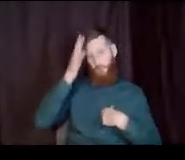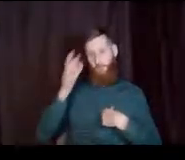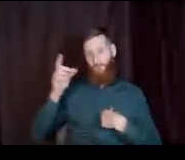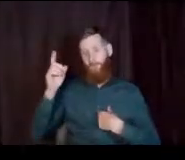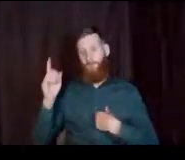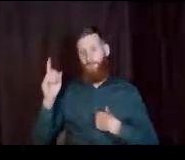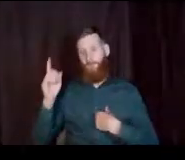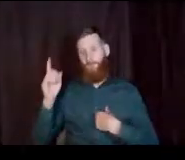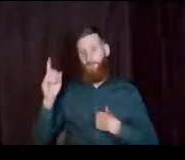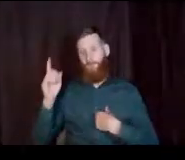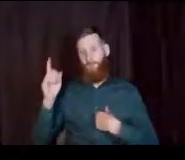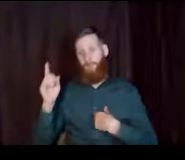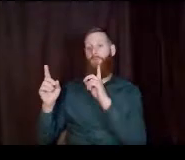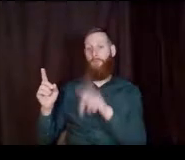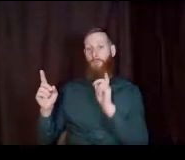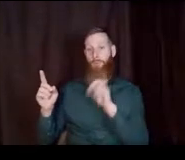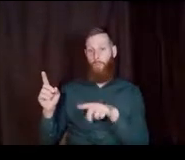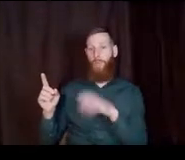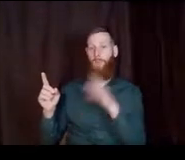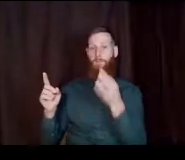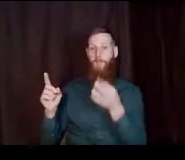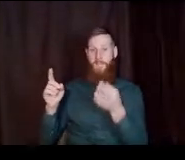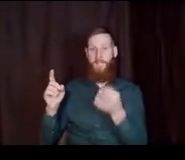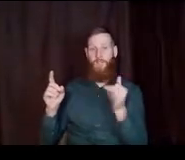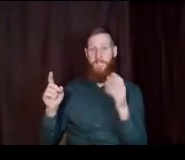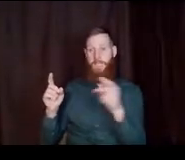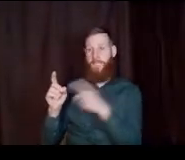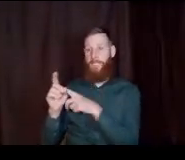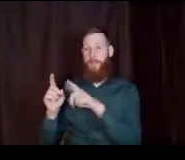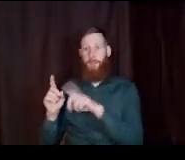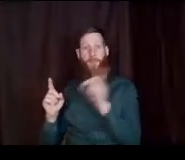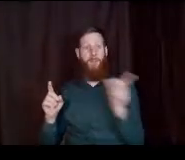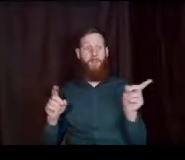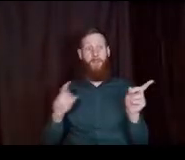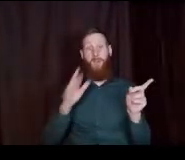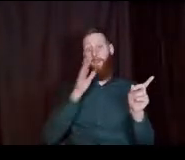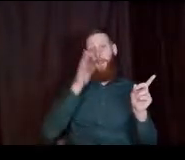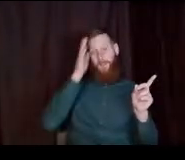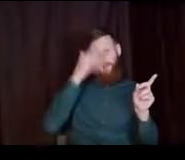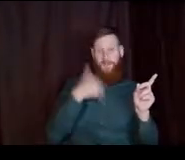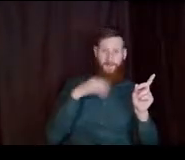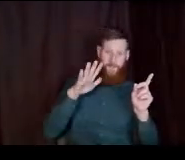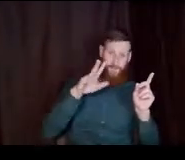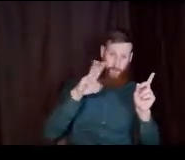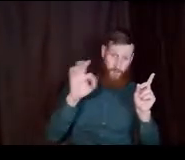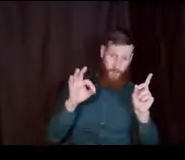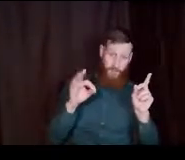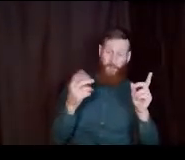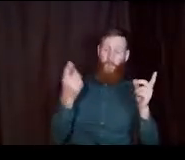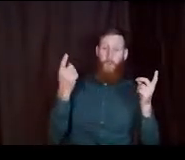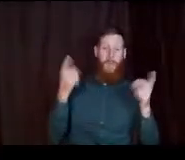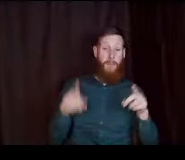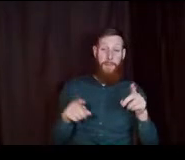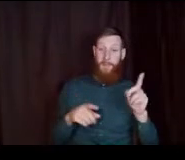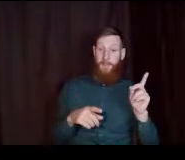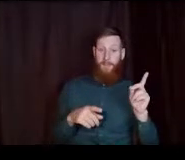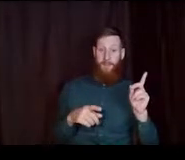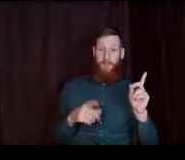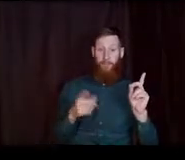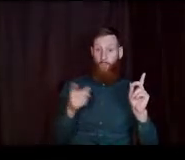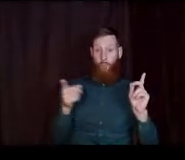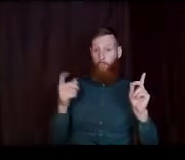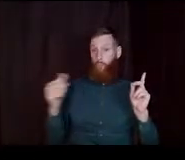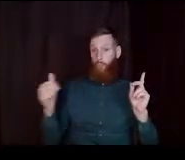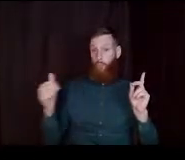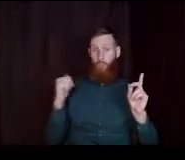that's who you're reporting on the financial aid application. But your other parent has a 529 plan. What's going to happen is you're not going to report that for the